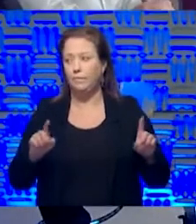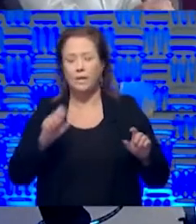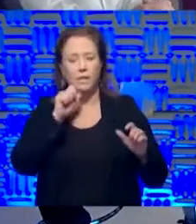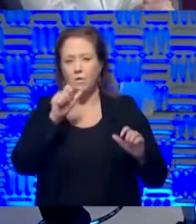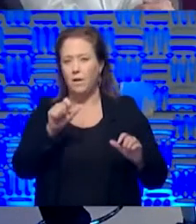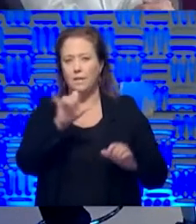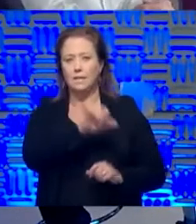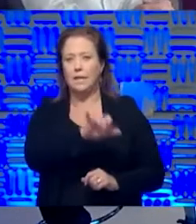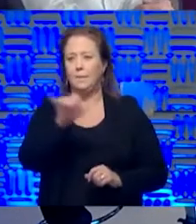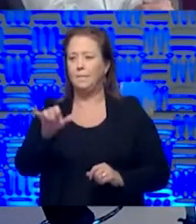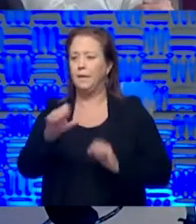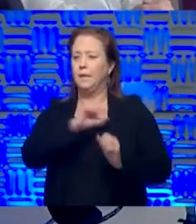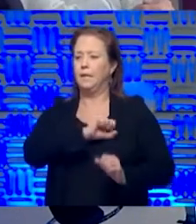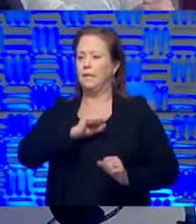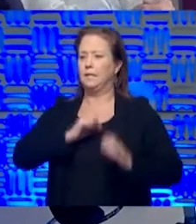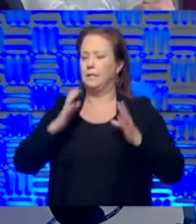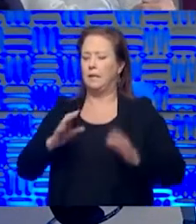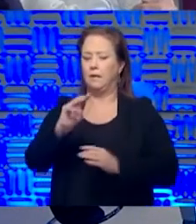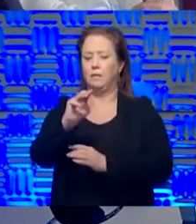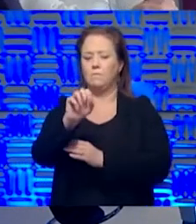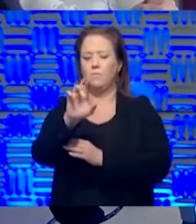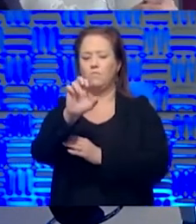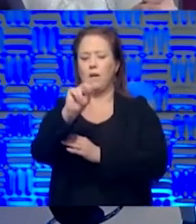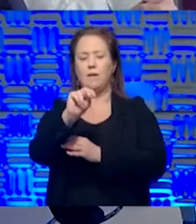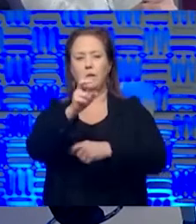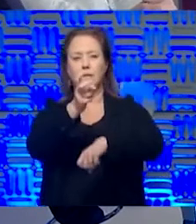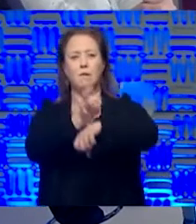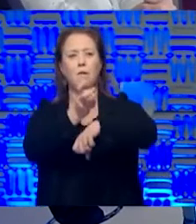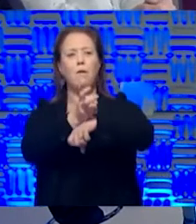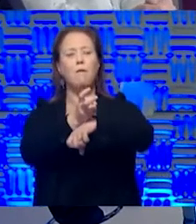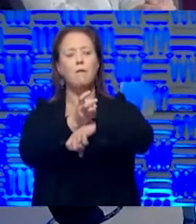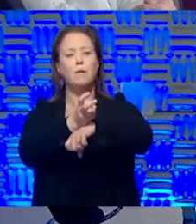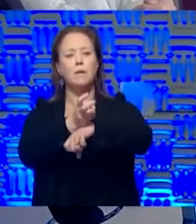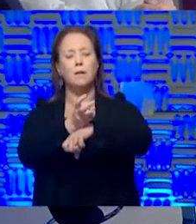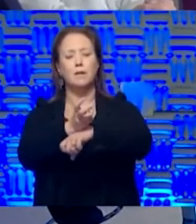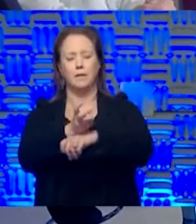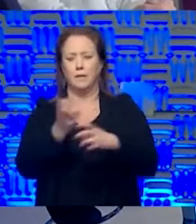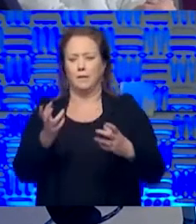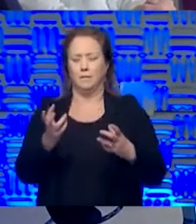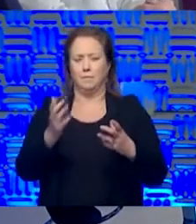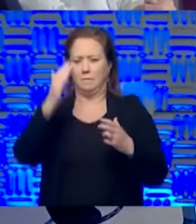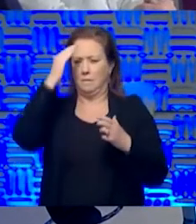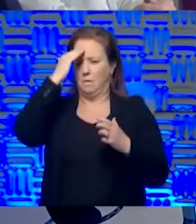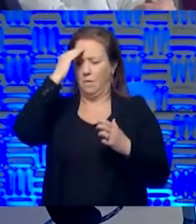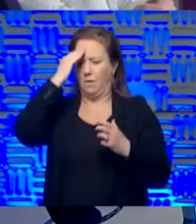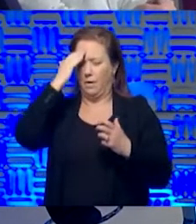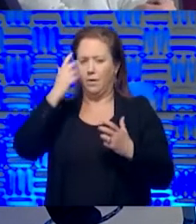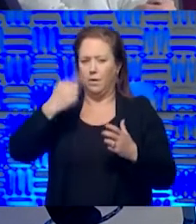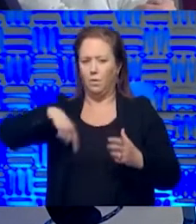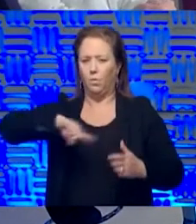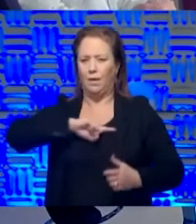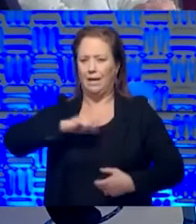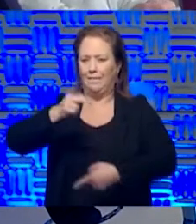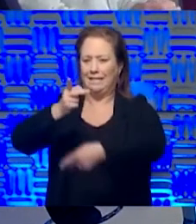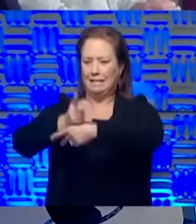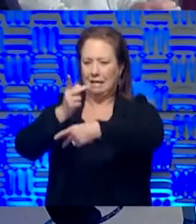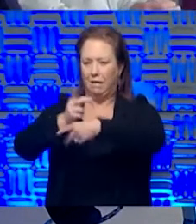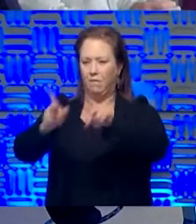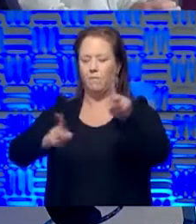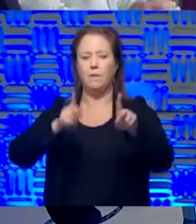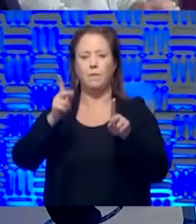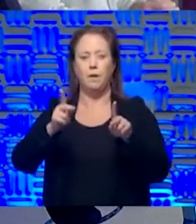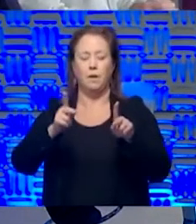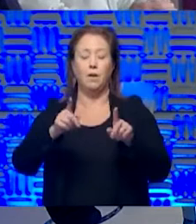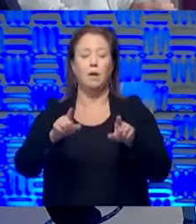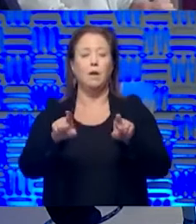comparable, but Senator Moran, I, I, it's gotta be hard sitting in, in, in your position and knowing that, gosh, we have to take care of people, but we